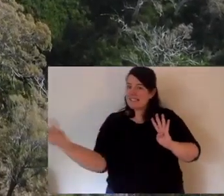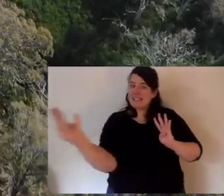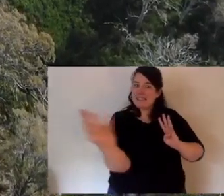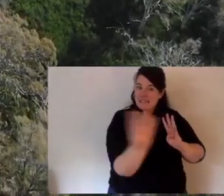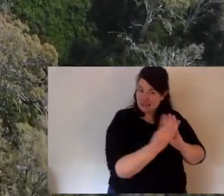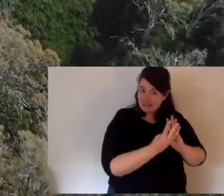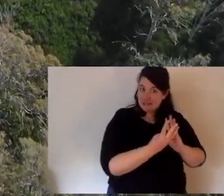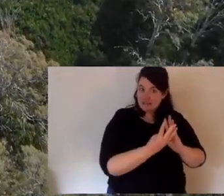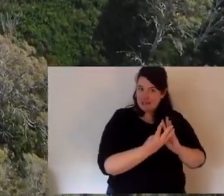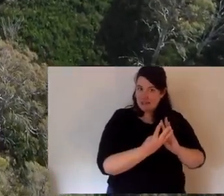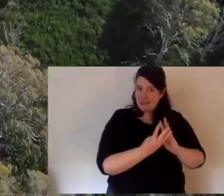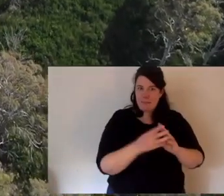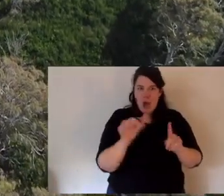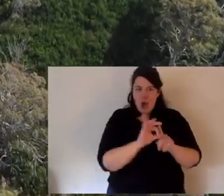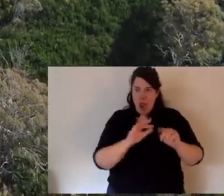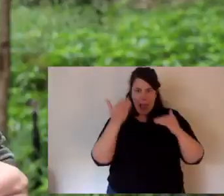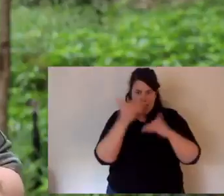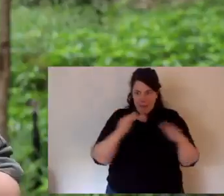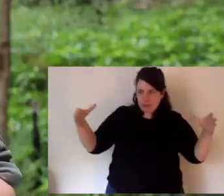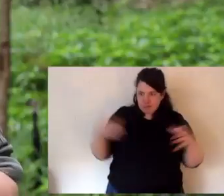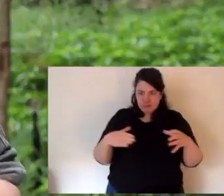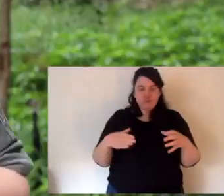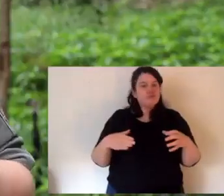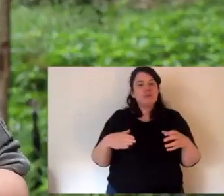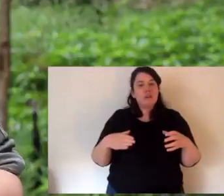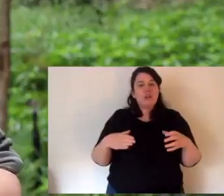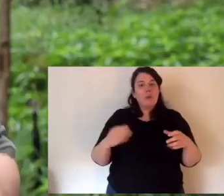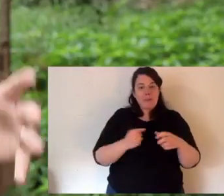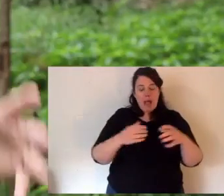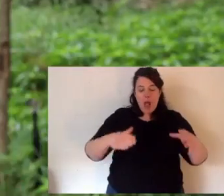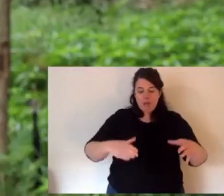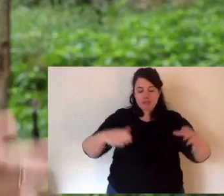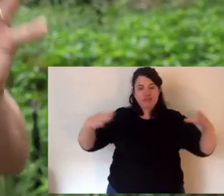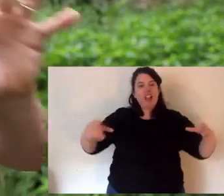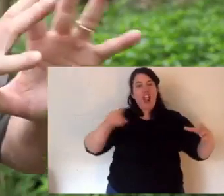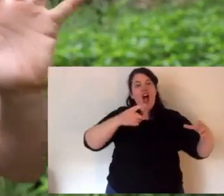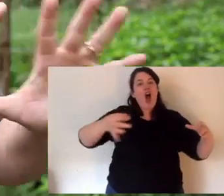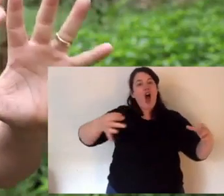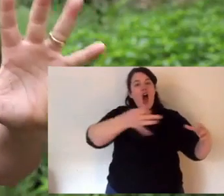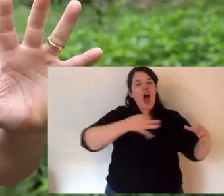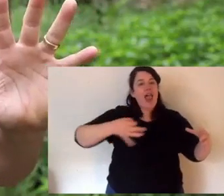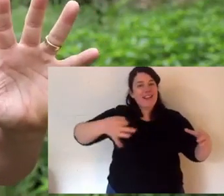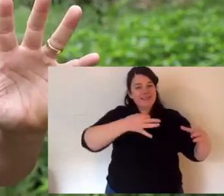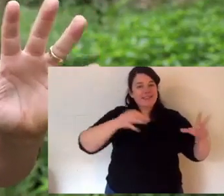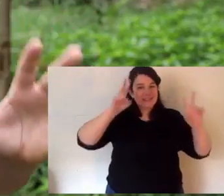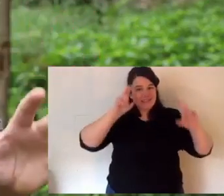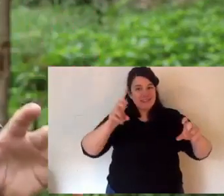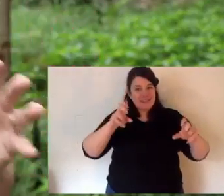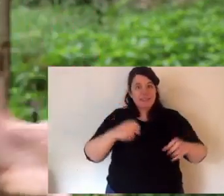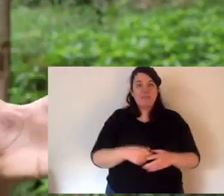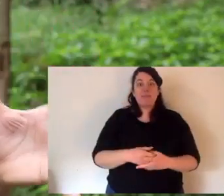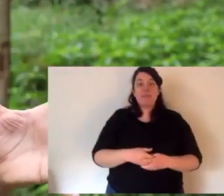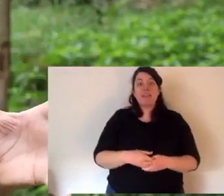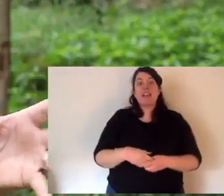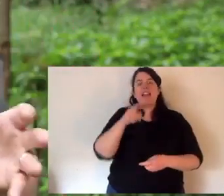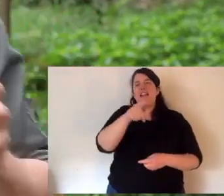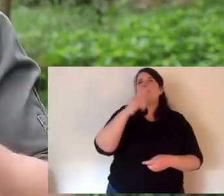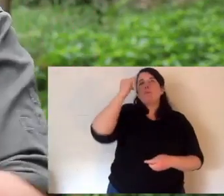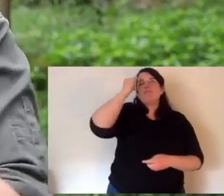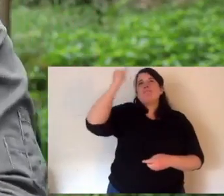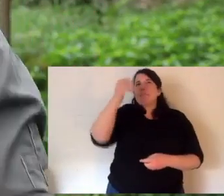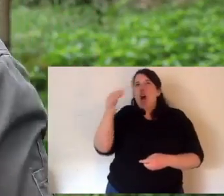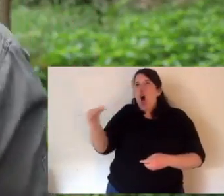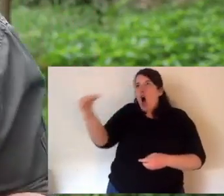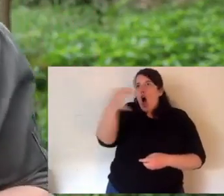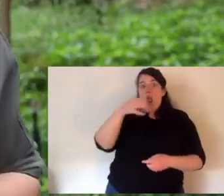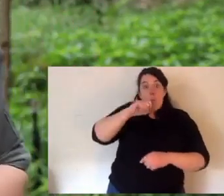fencing, conservation fencing, but don't see it like a fence. We create islands. Now, how does that work? Well,